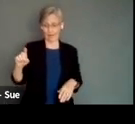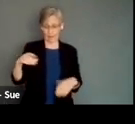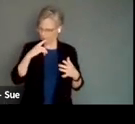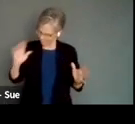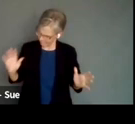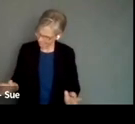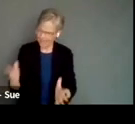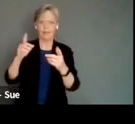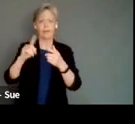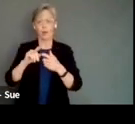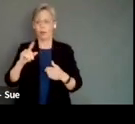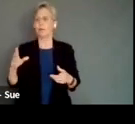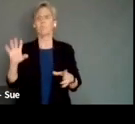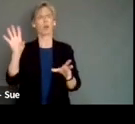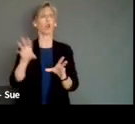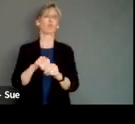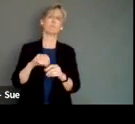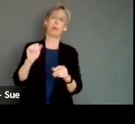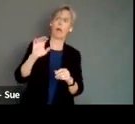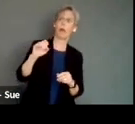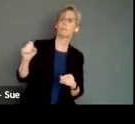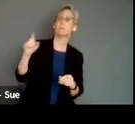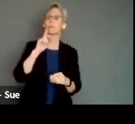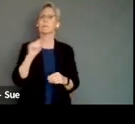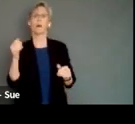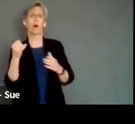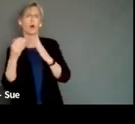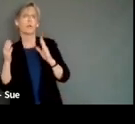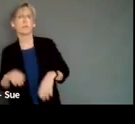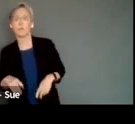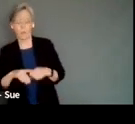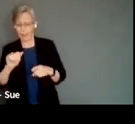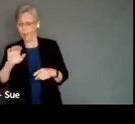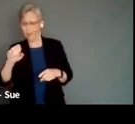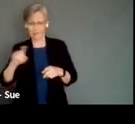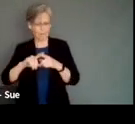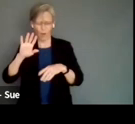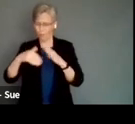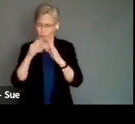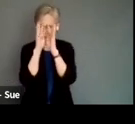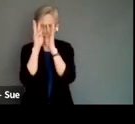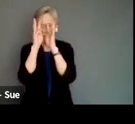just be inclusive. Don't just provide access for disabled artists, provide access for all this artistic innovation.